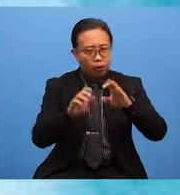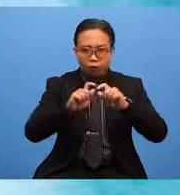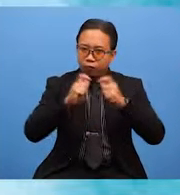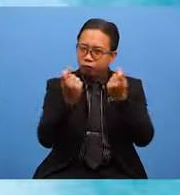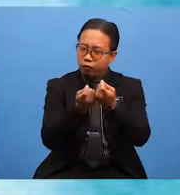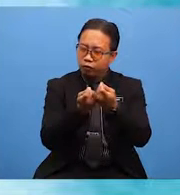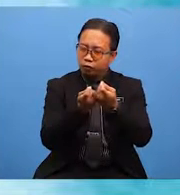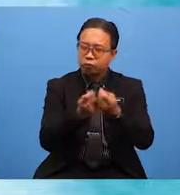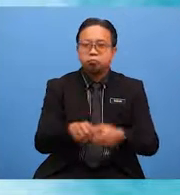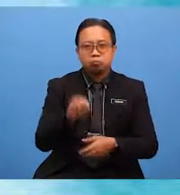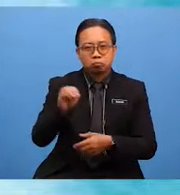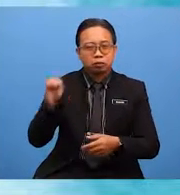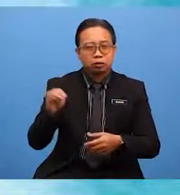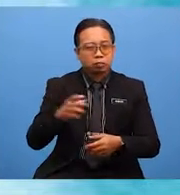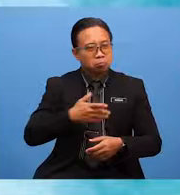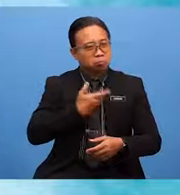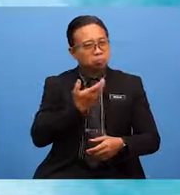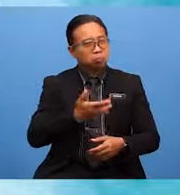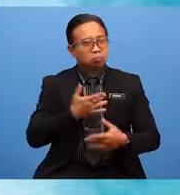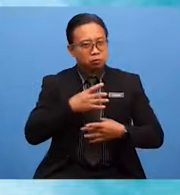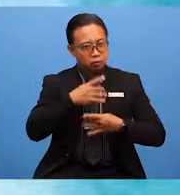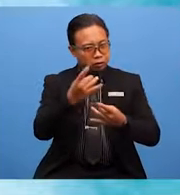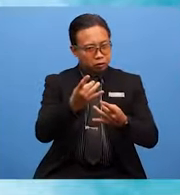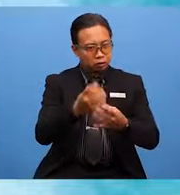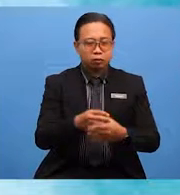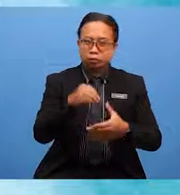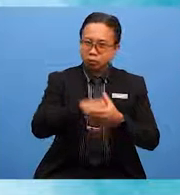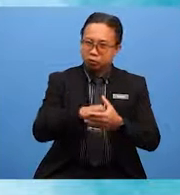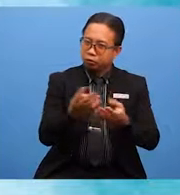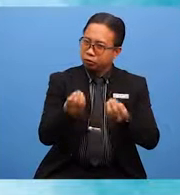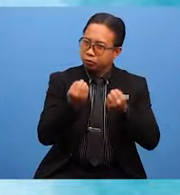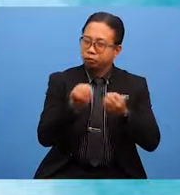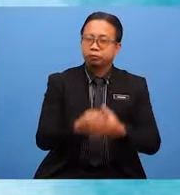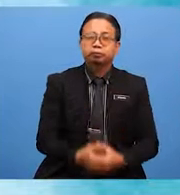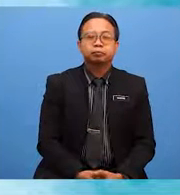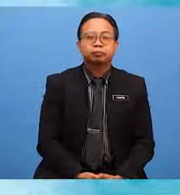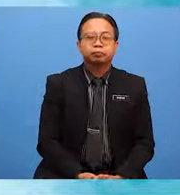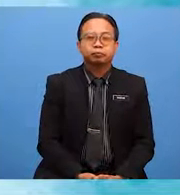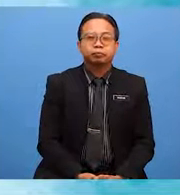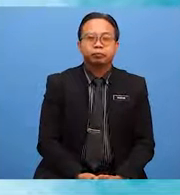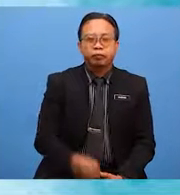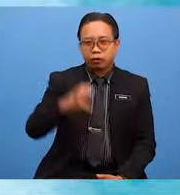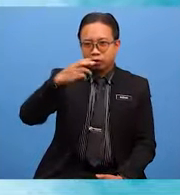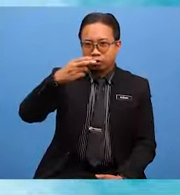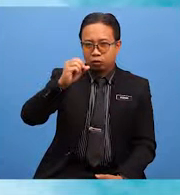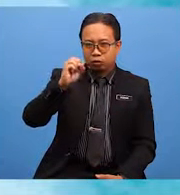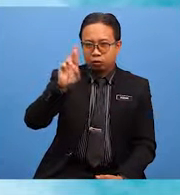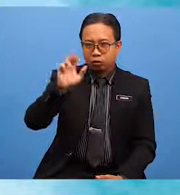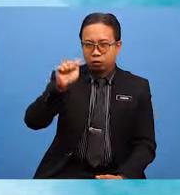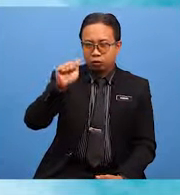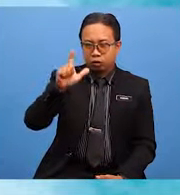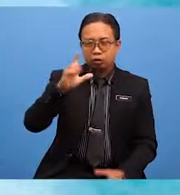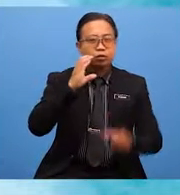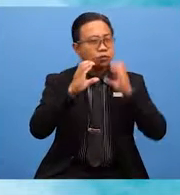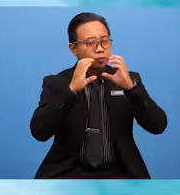especially excited and active in their participation. The choral speaking competition was the